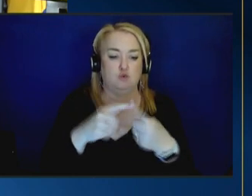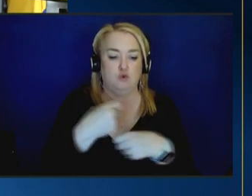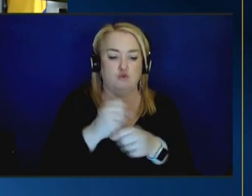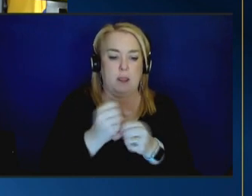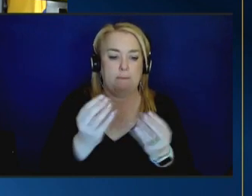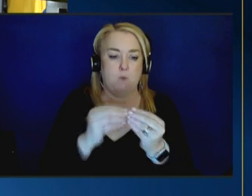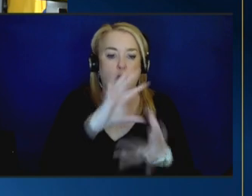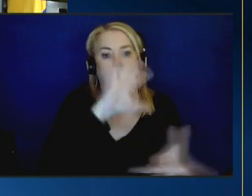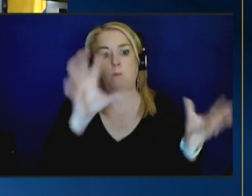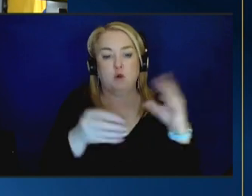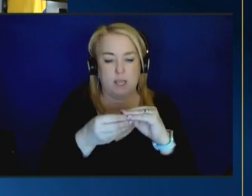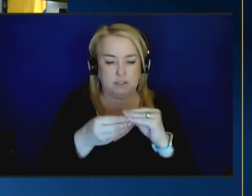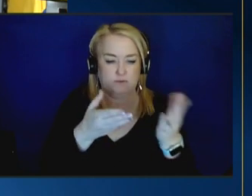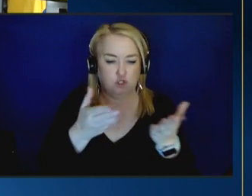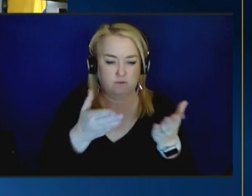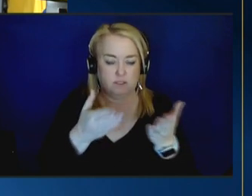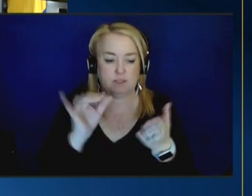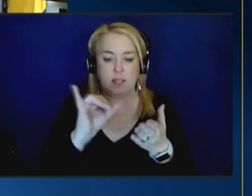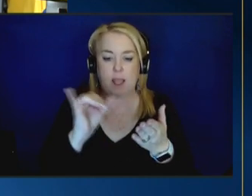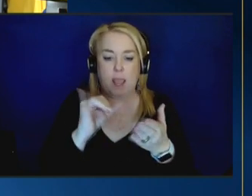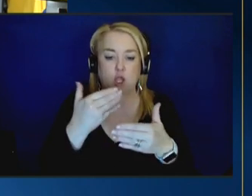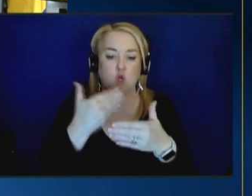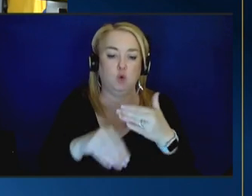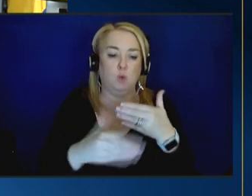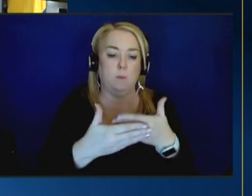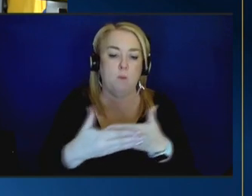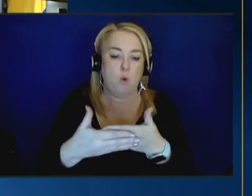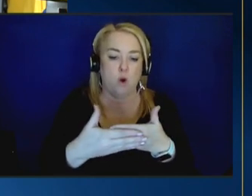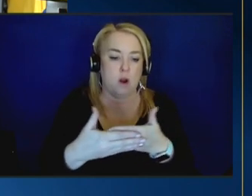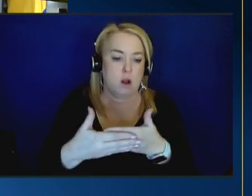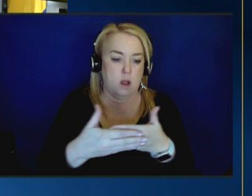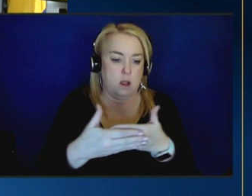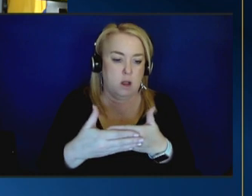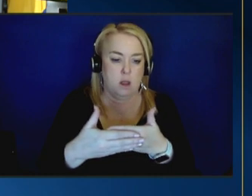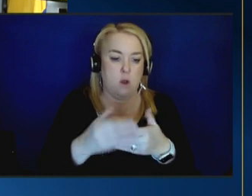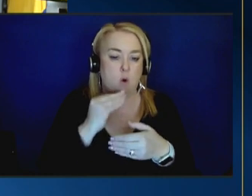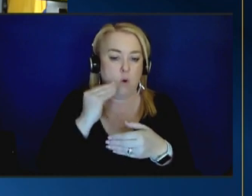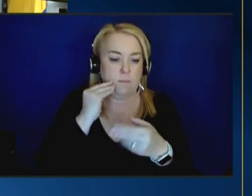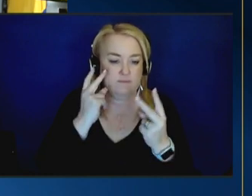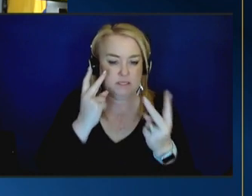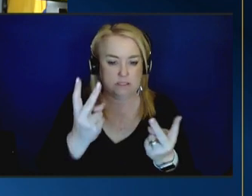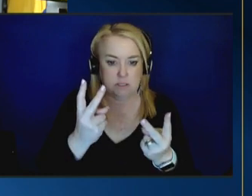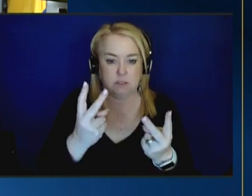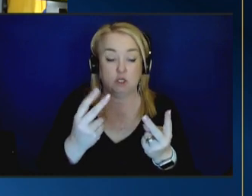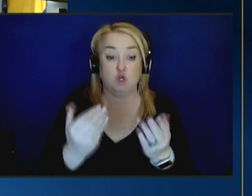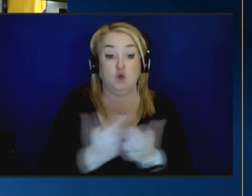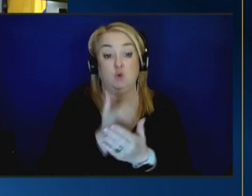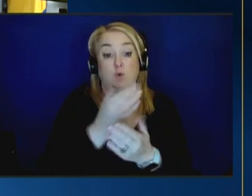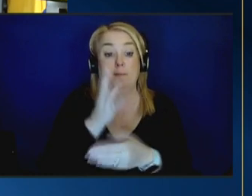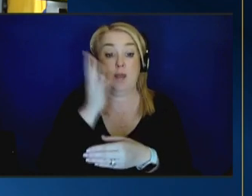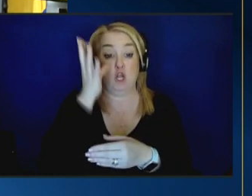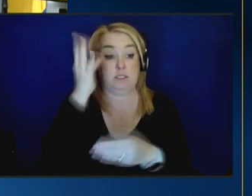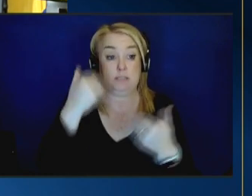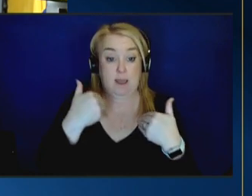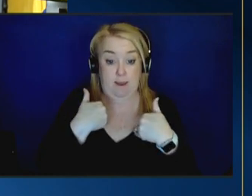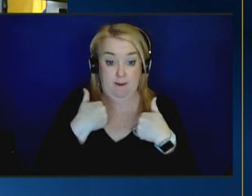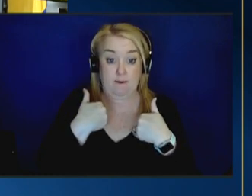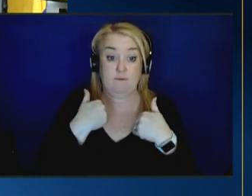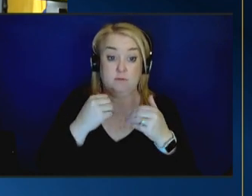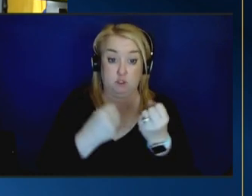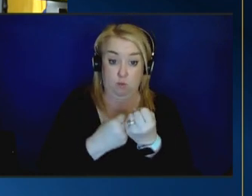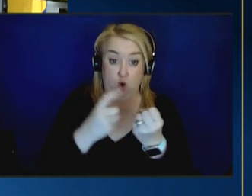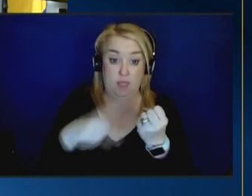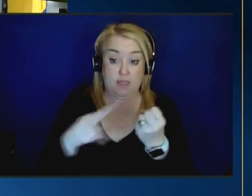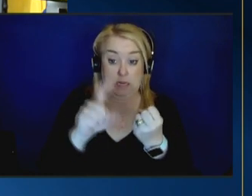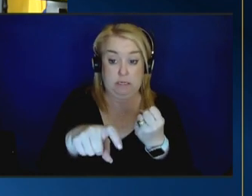example of newborn home visiting for example you know making sure that do parents have the support they need to adjust to having a new